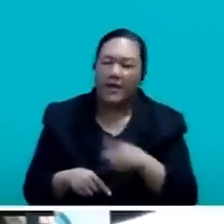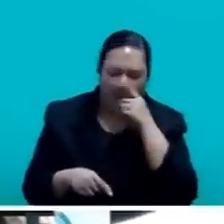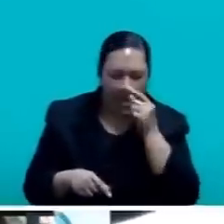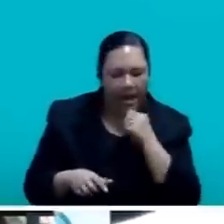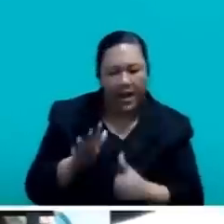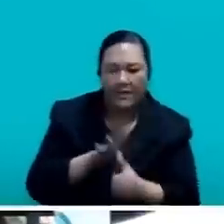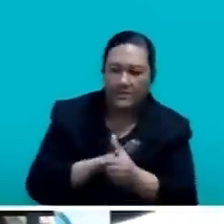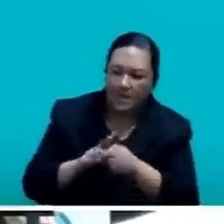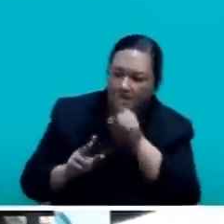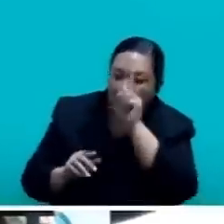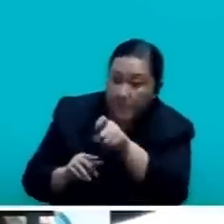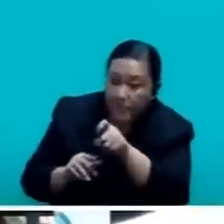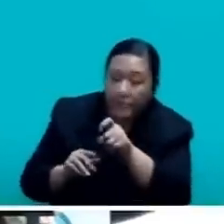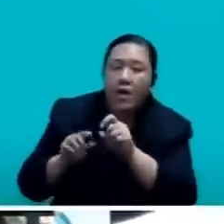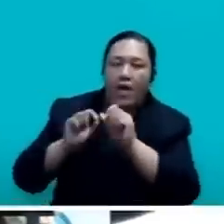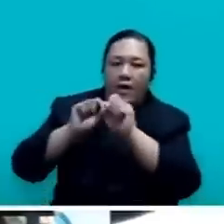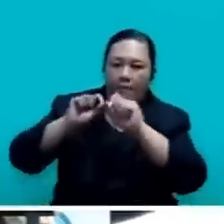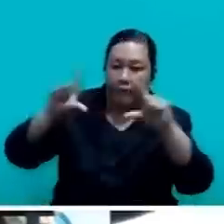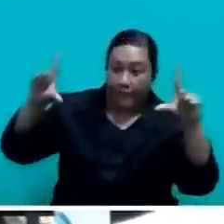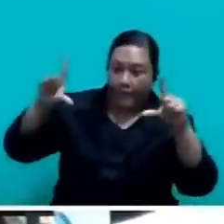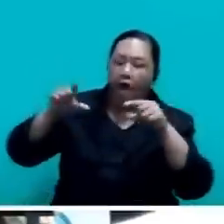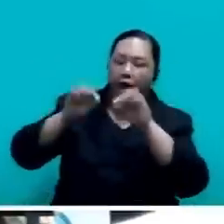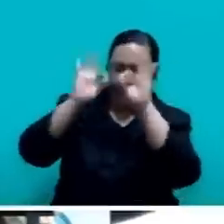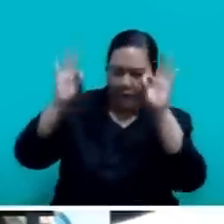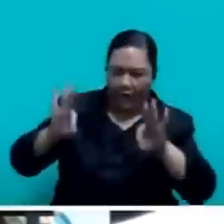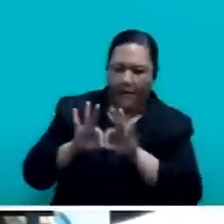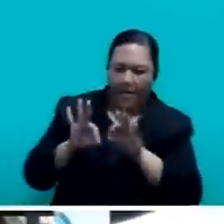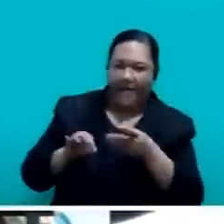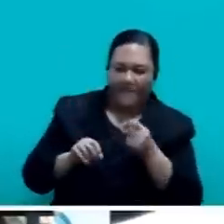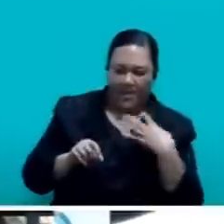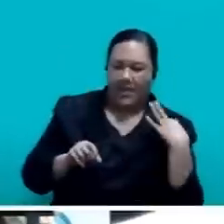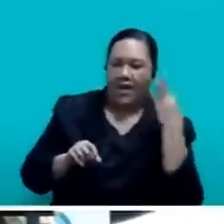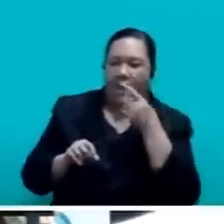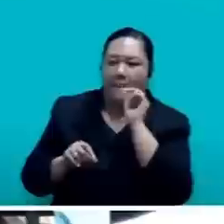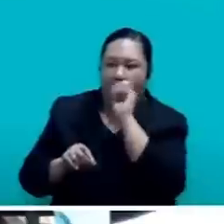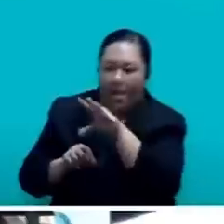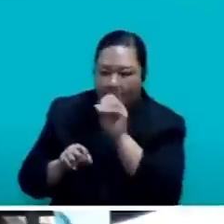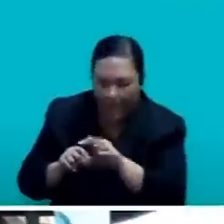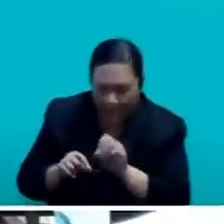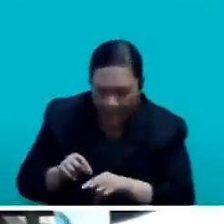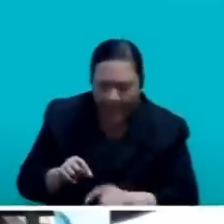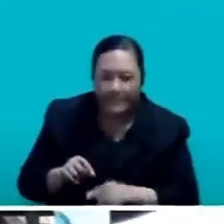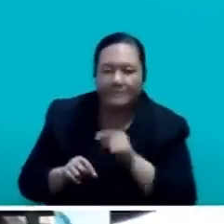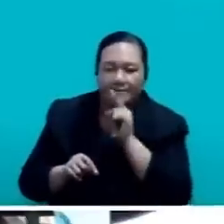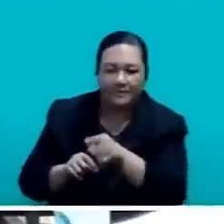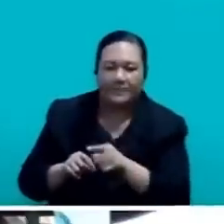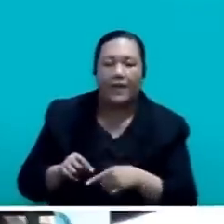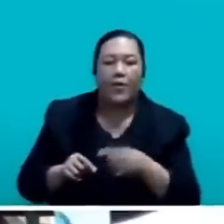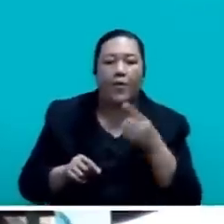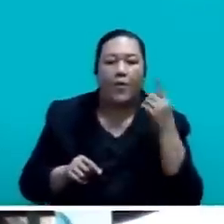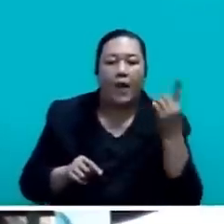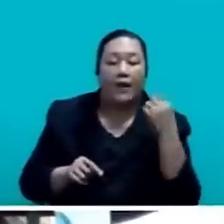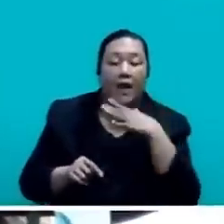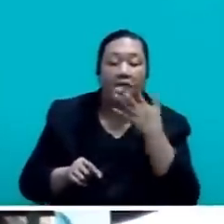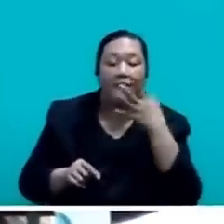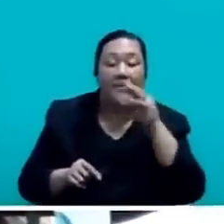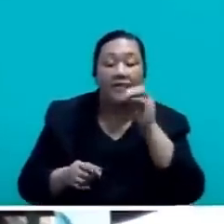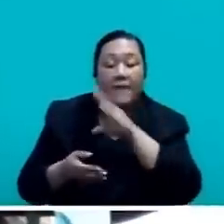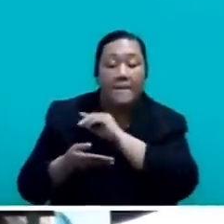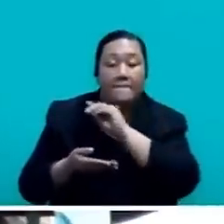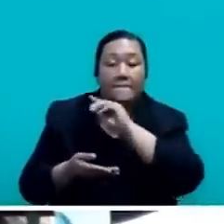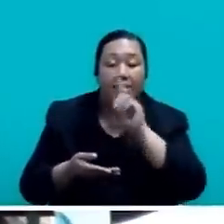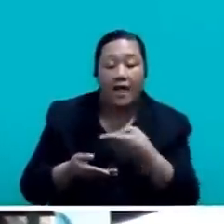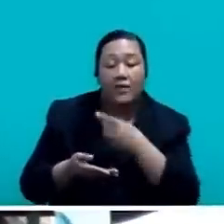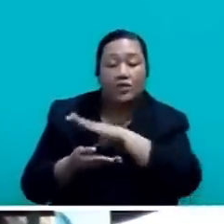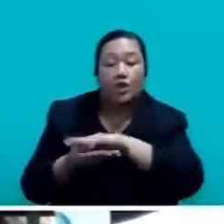access to the Vanua View online and Fiji's land information system through the provision of $150,000 in this